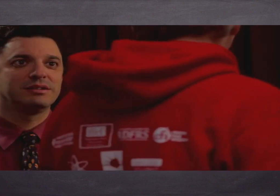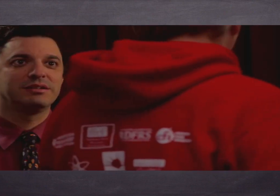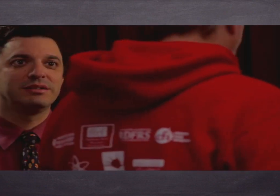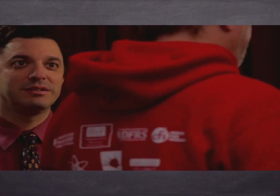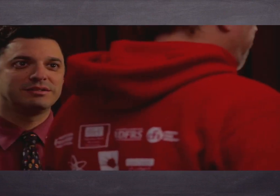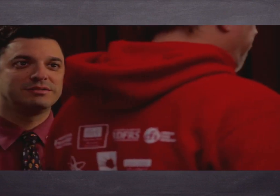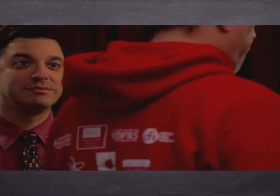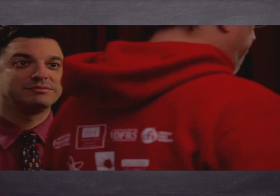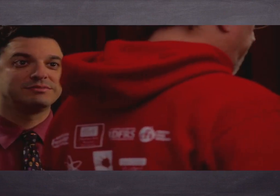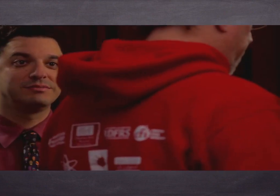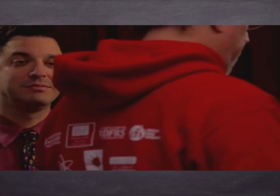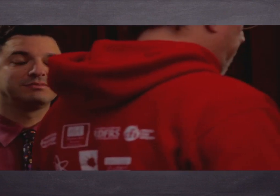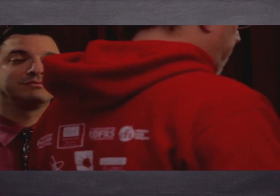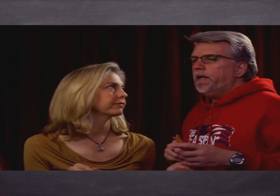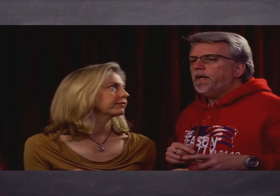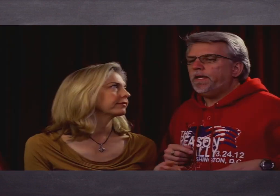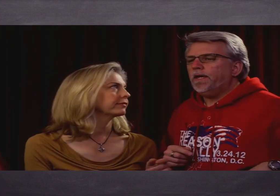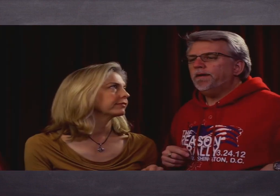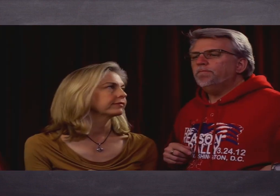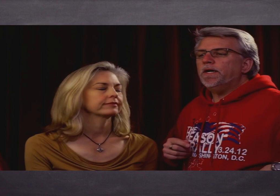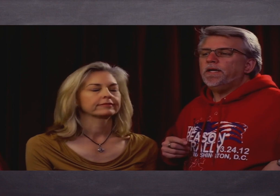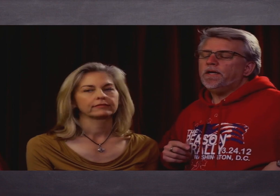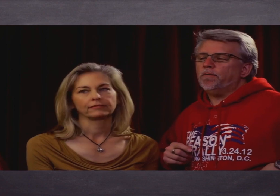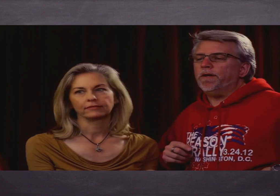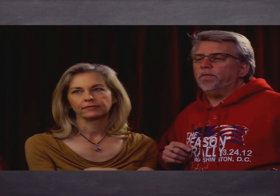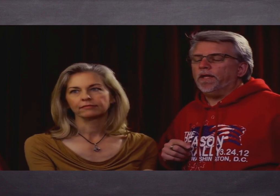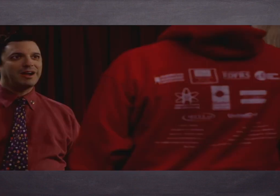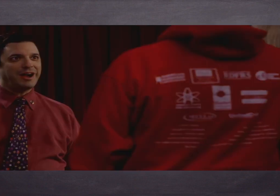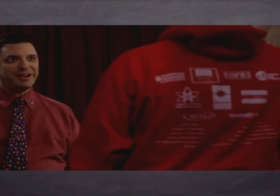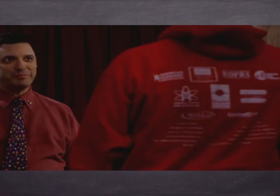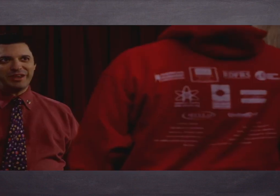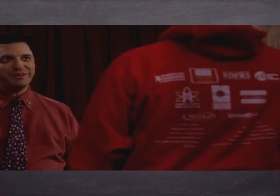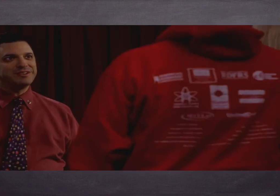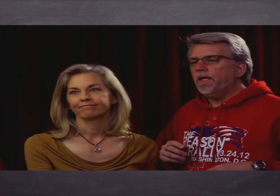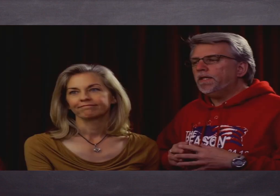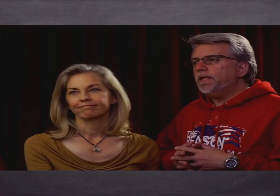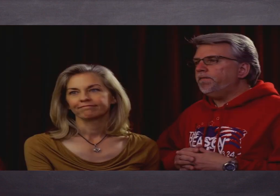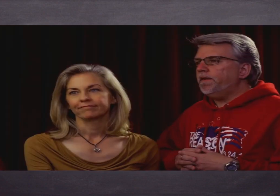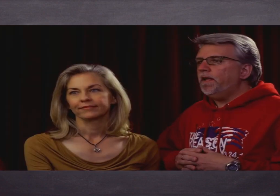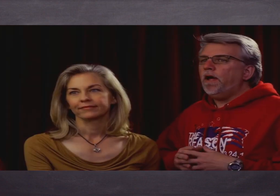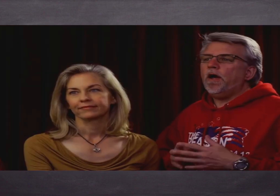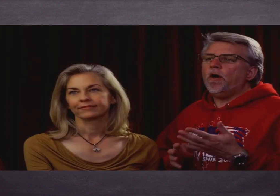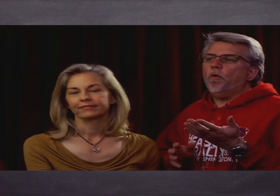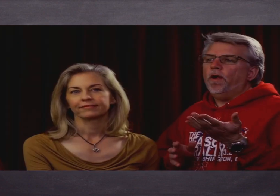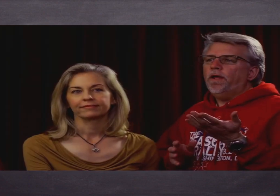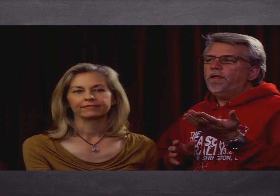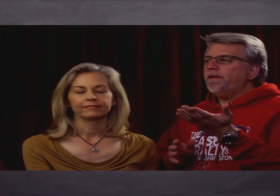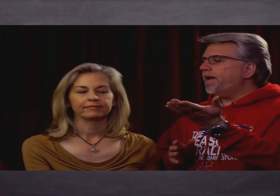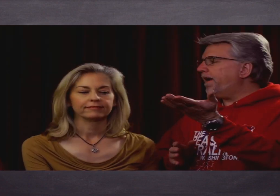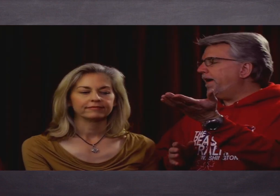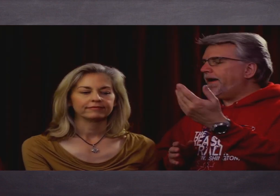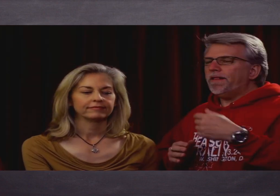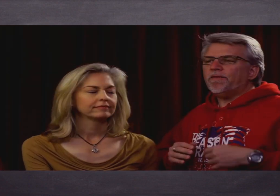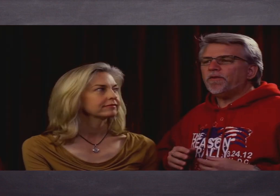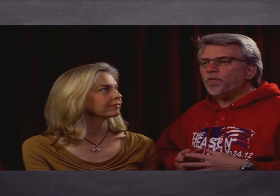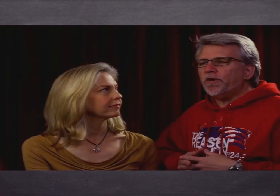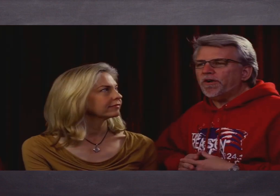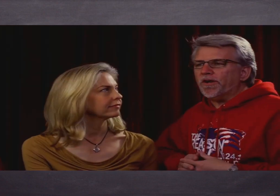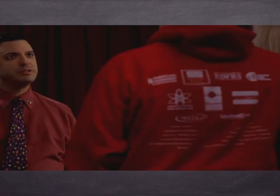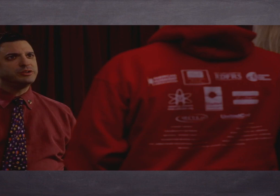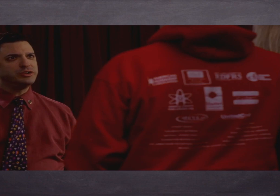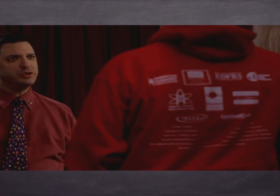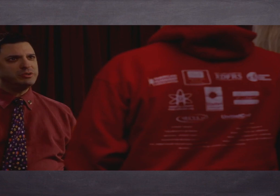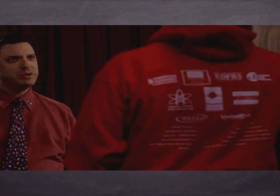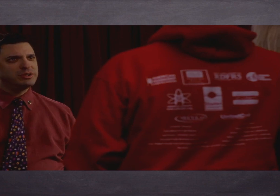I'm stuck. Thank you. Hey, I'm, uh, El, by the way. Hi, I'm David. David. Oh, yeah, I love your